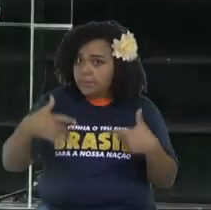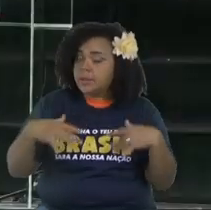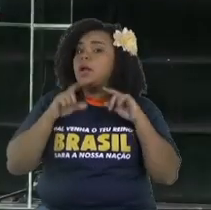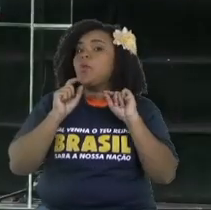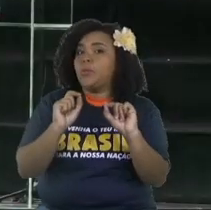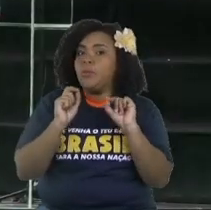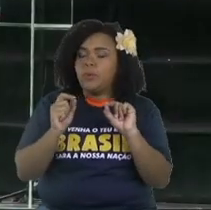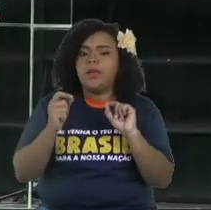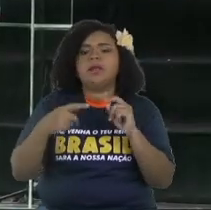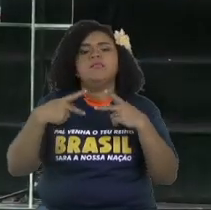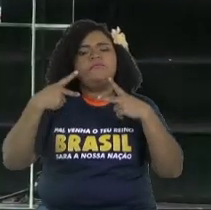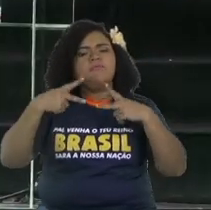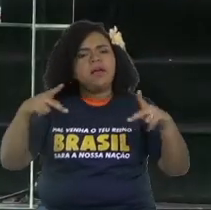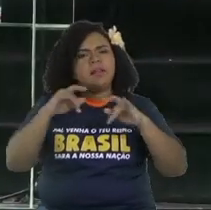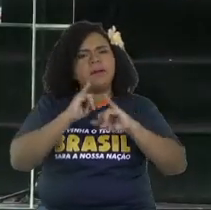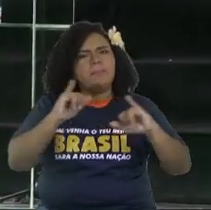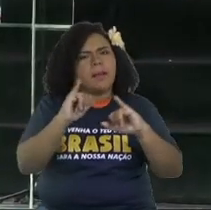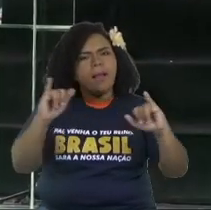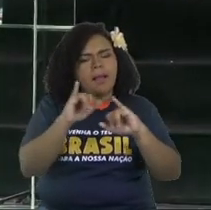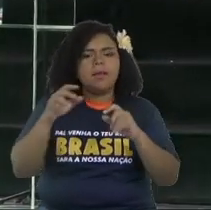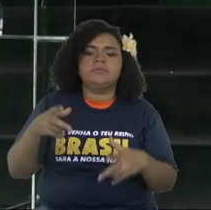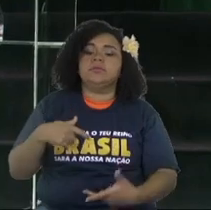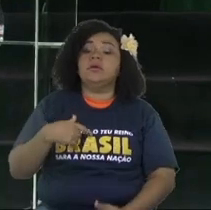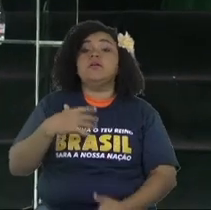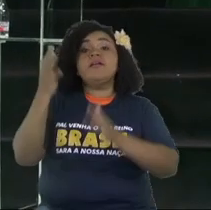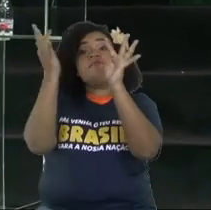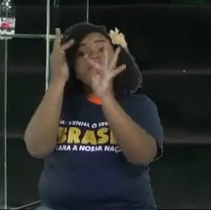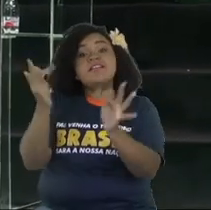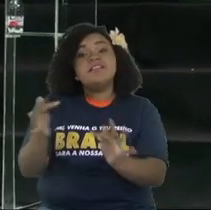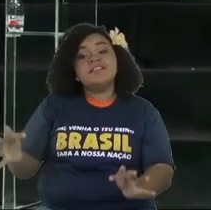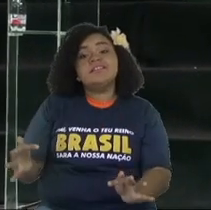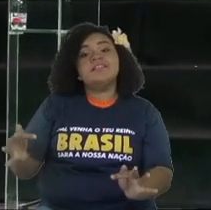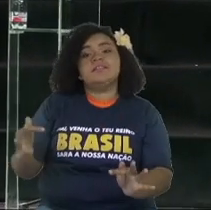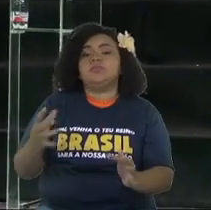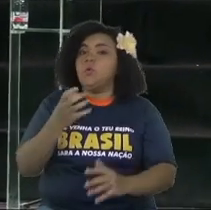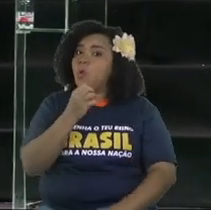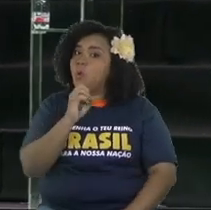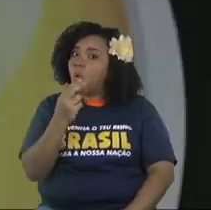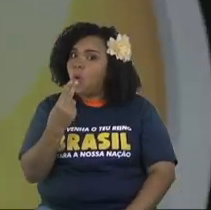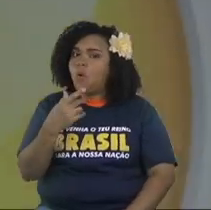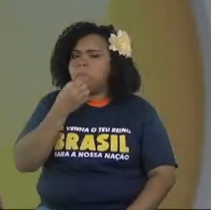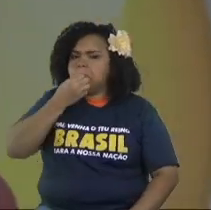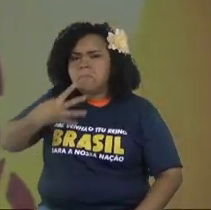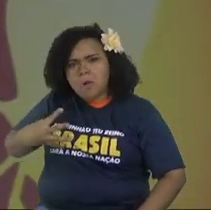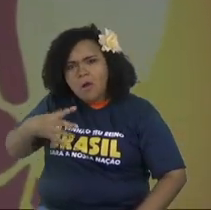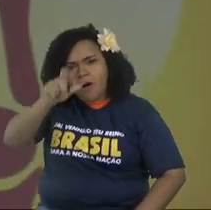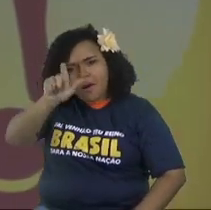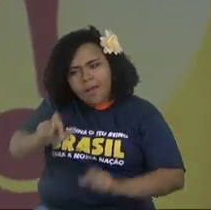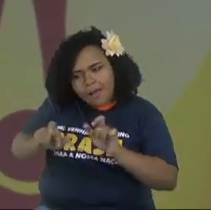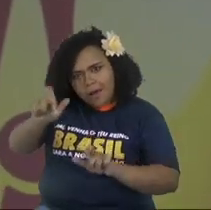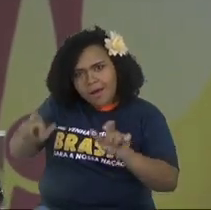13, in His message we see, blessed are those